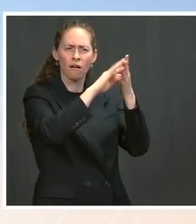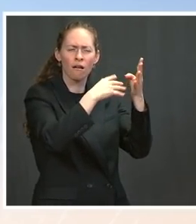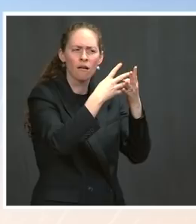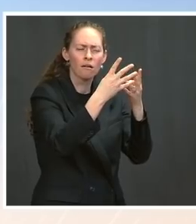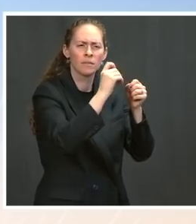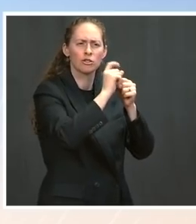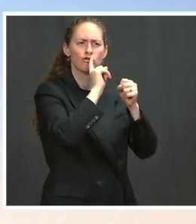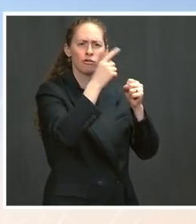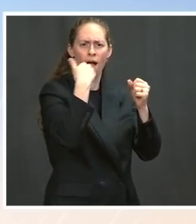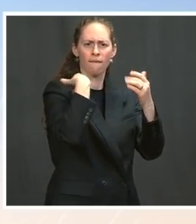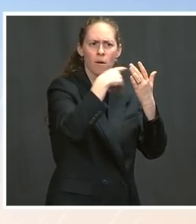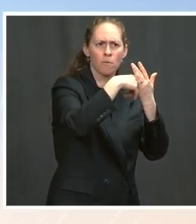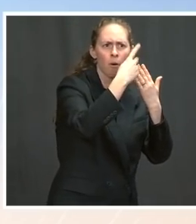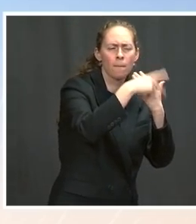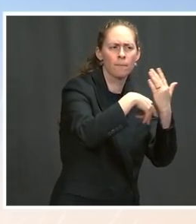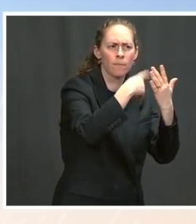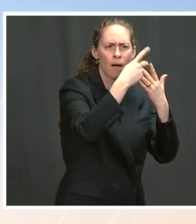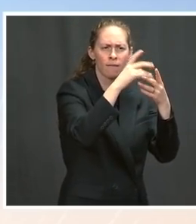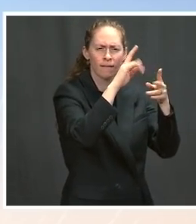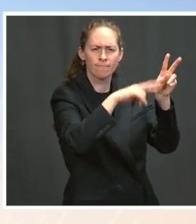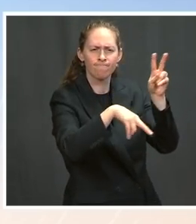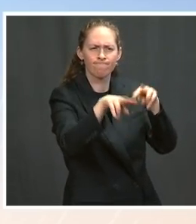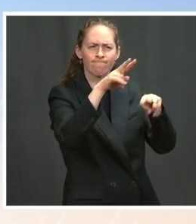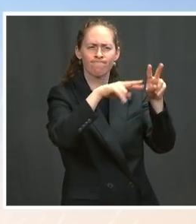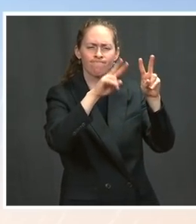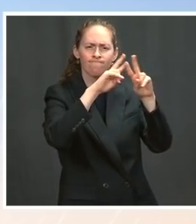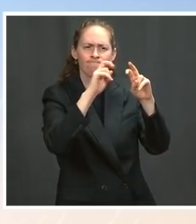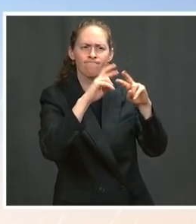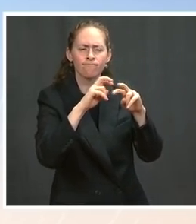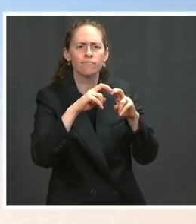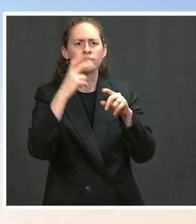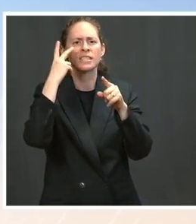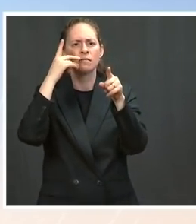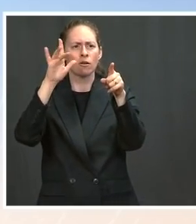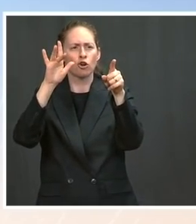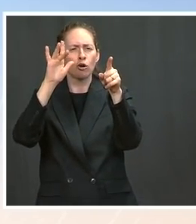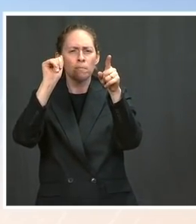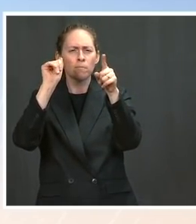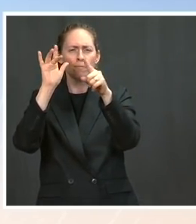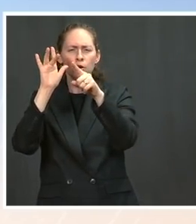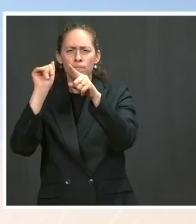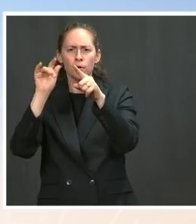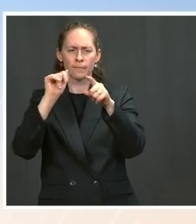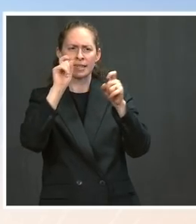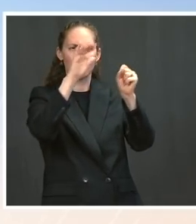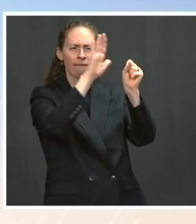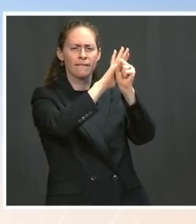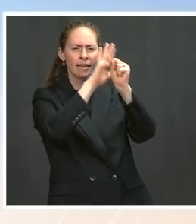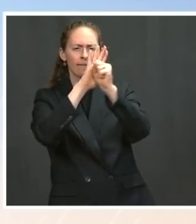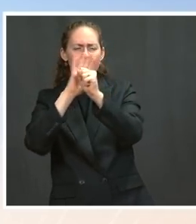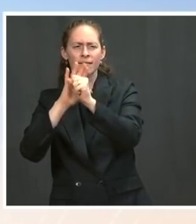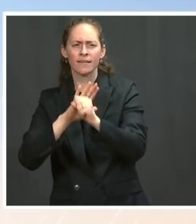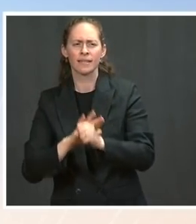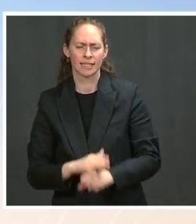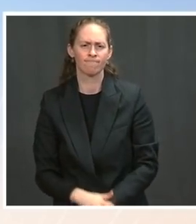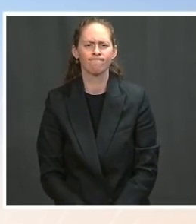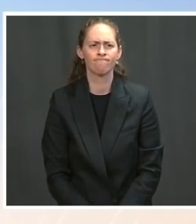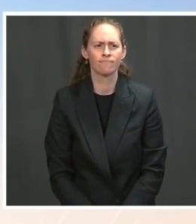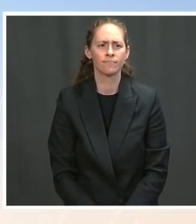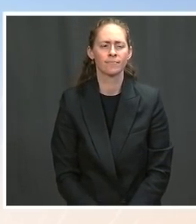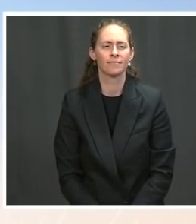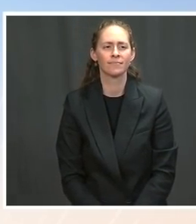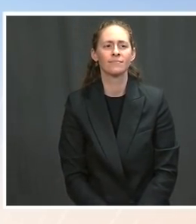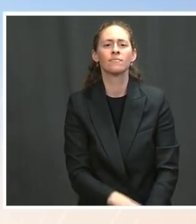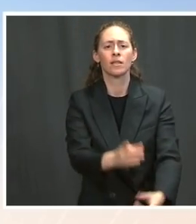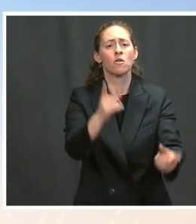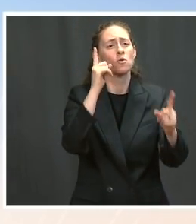across agencies. And the hope is that refining and measuring this data will help address equity over the long term. So they do meet